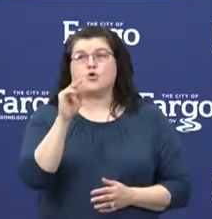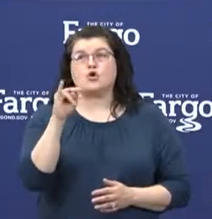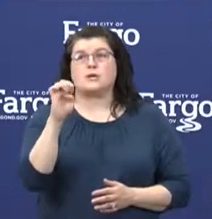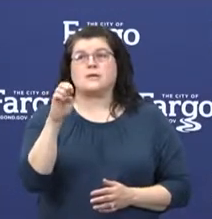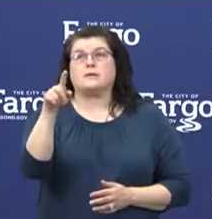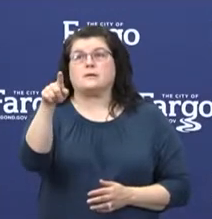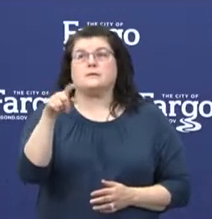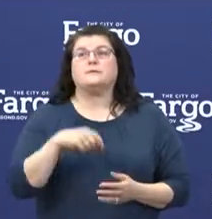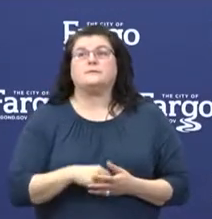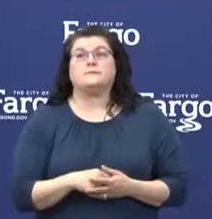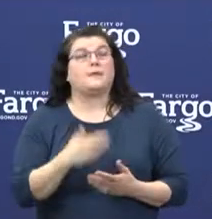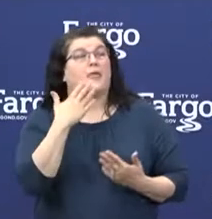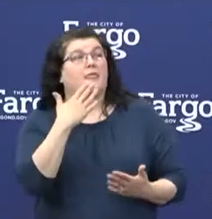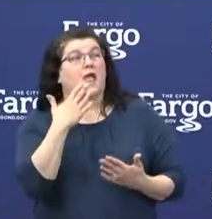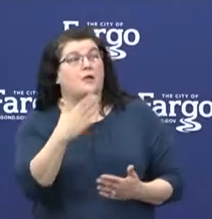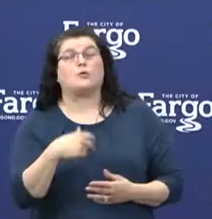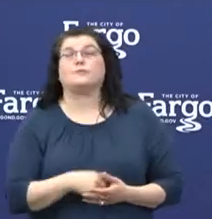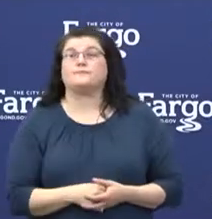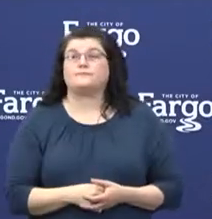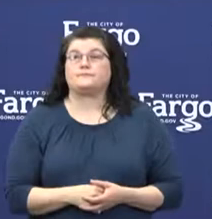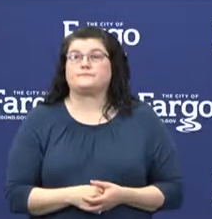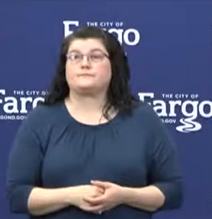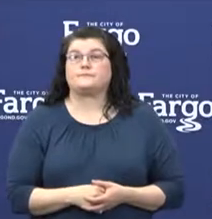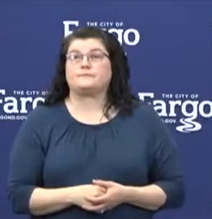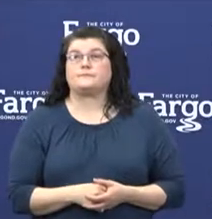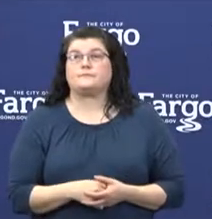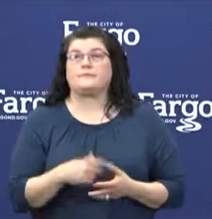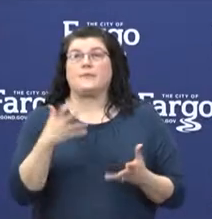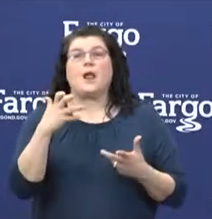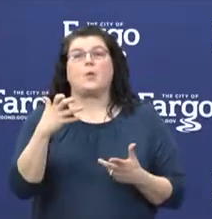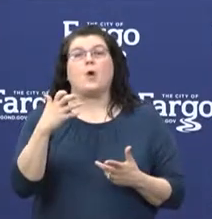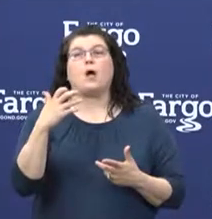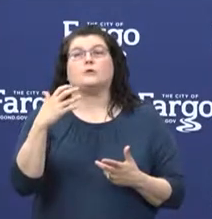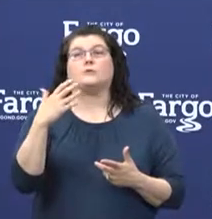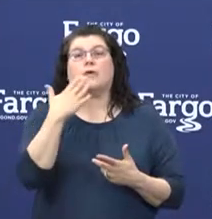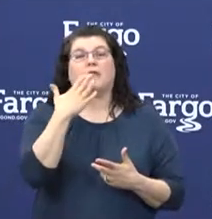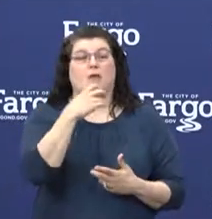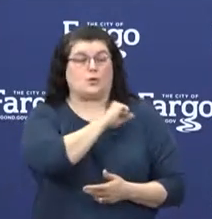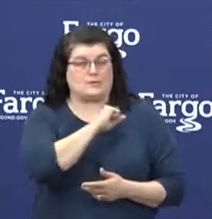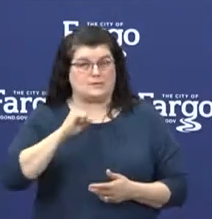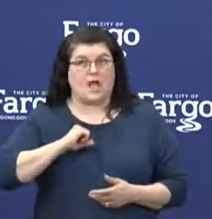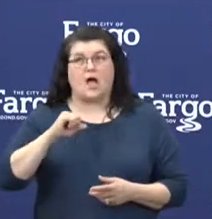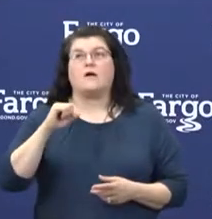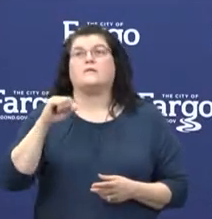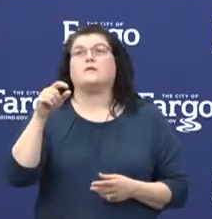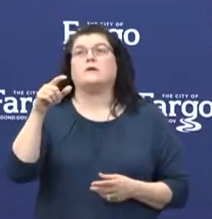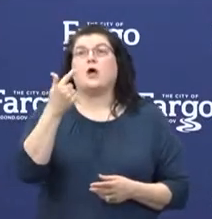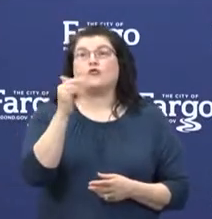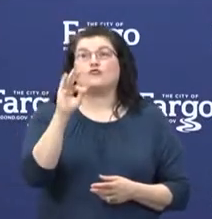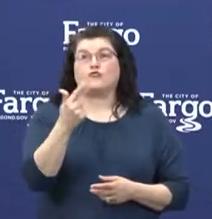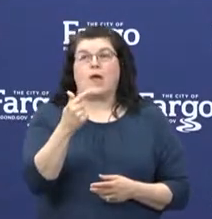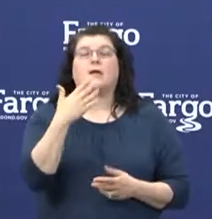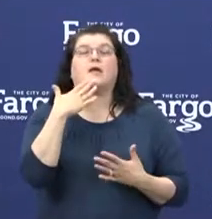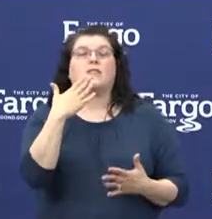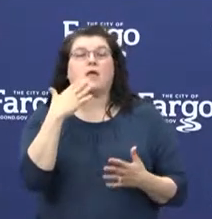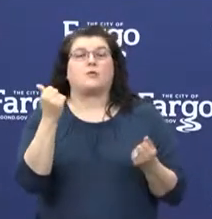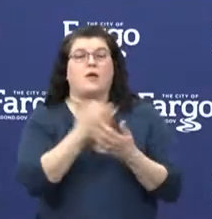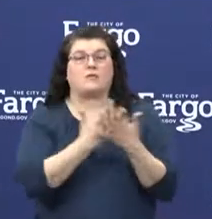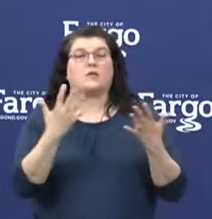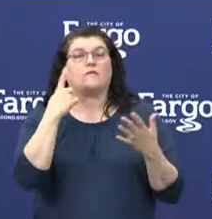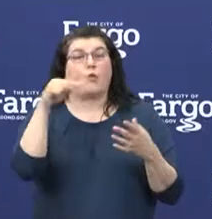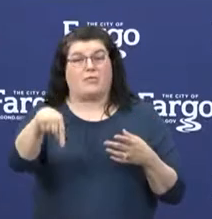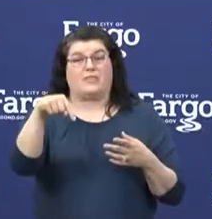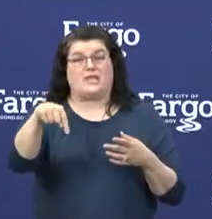Thank you, Mayor Mahoney. And I'd also like to thank your staff, Ty and Greg, for their work on hosting this event every week.